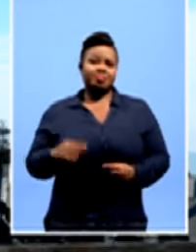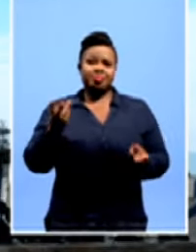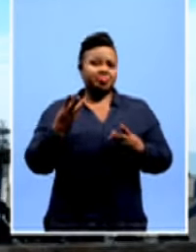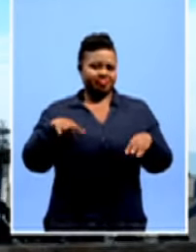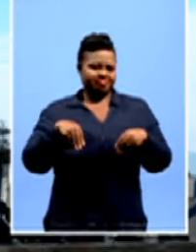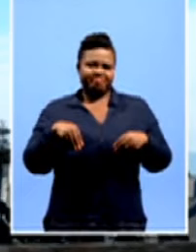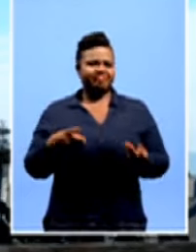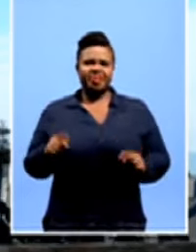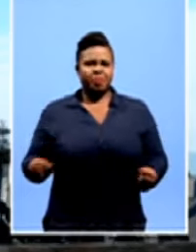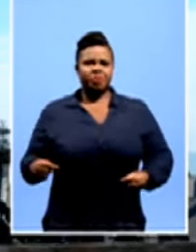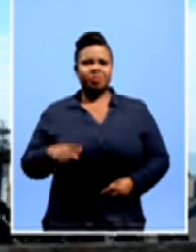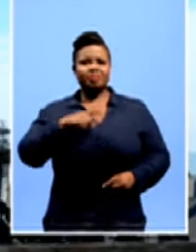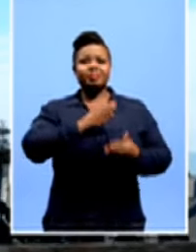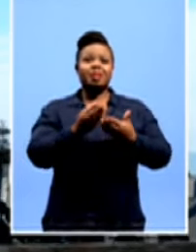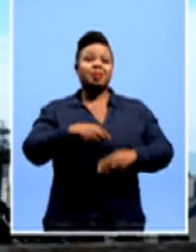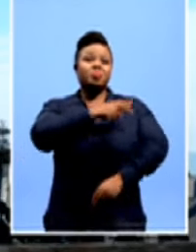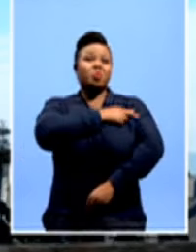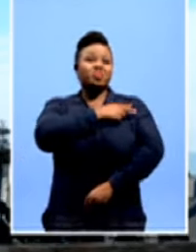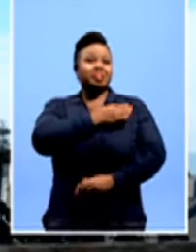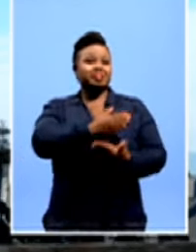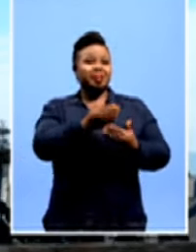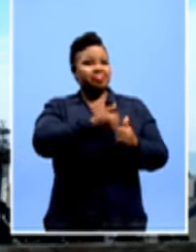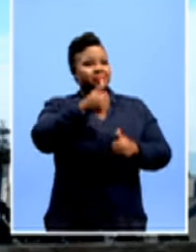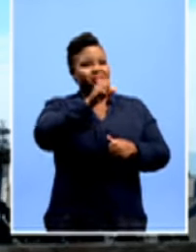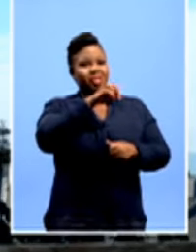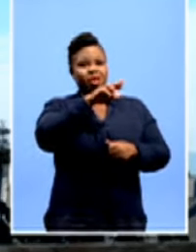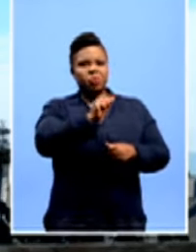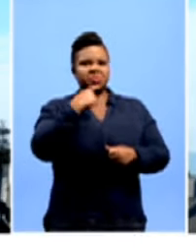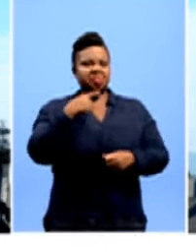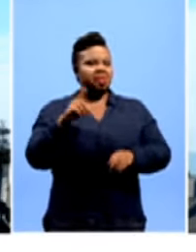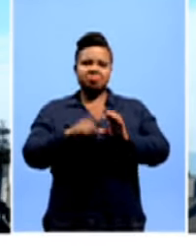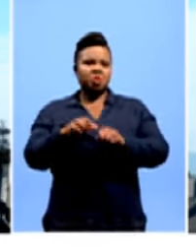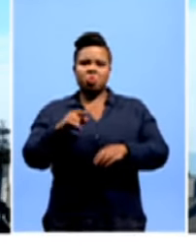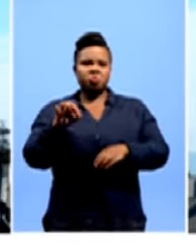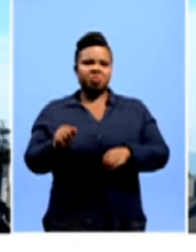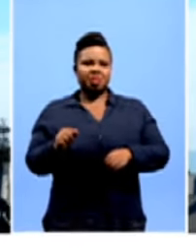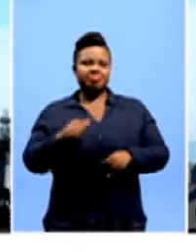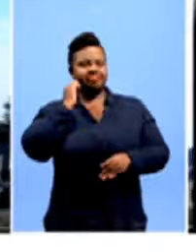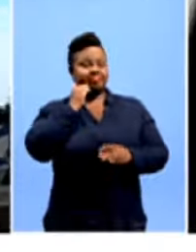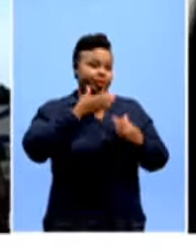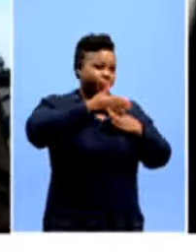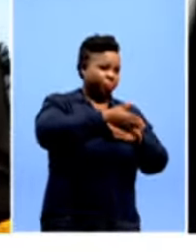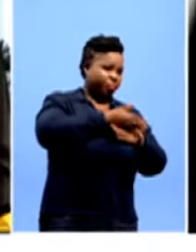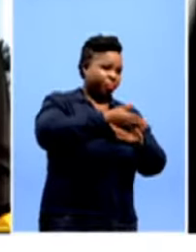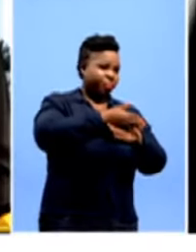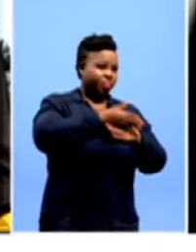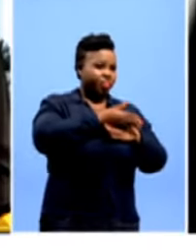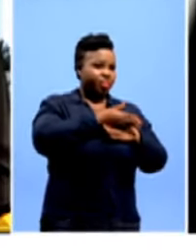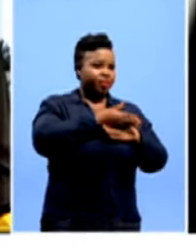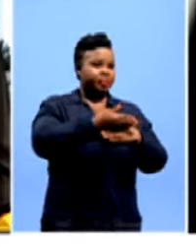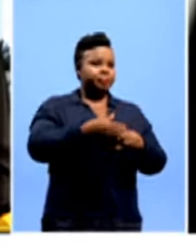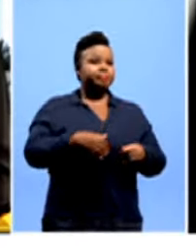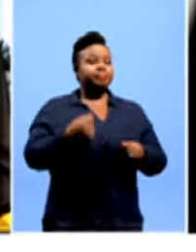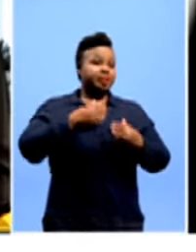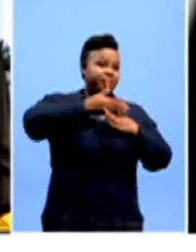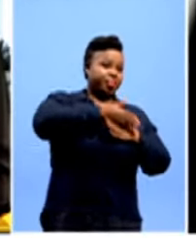even at Saru, they will say that, no, we don't have quotas here. Players are selected unmarried. Zola, I have to come